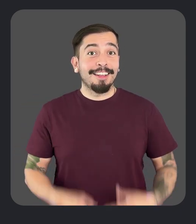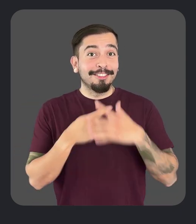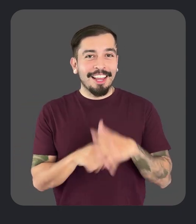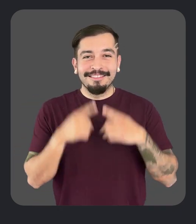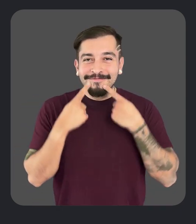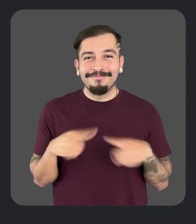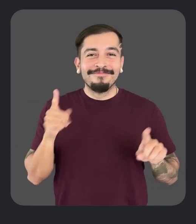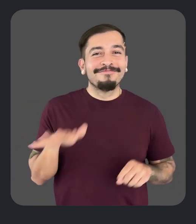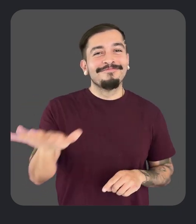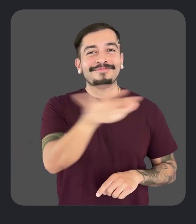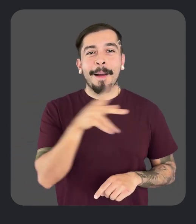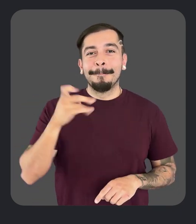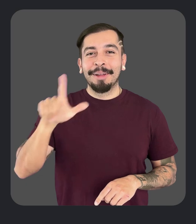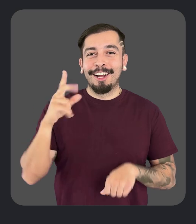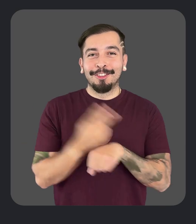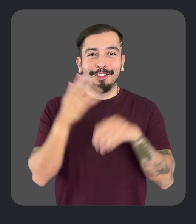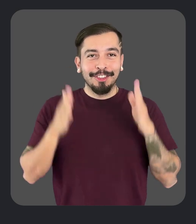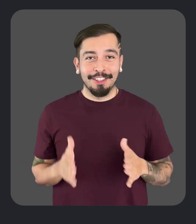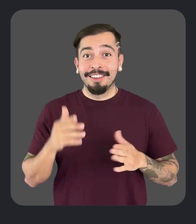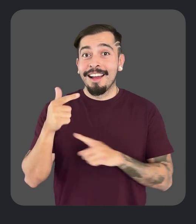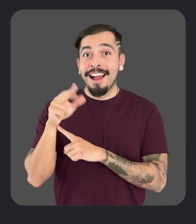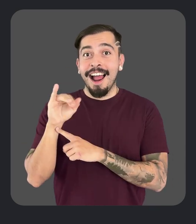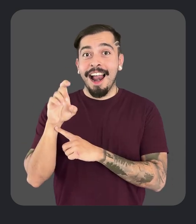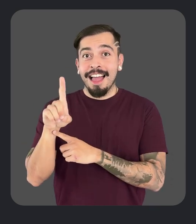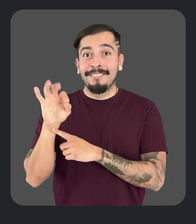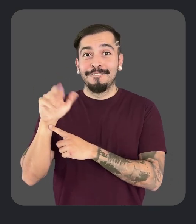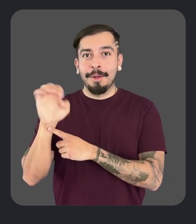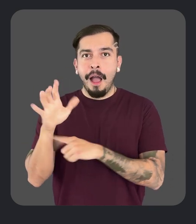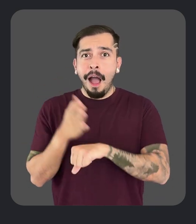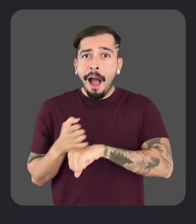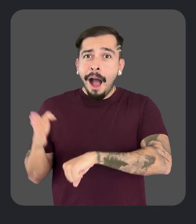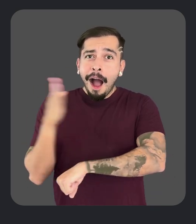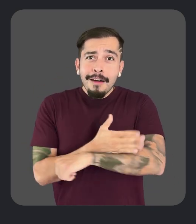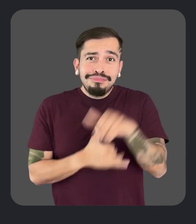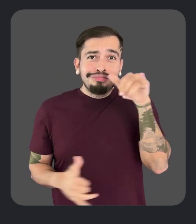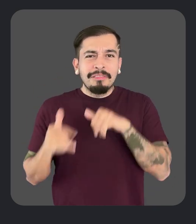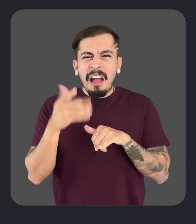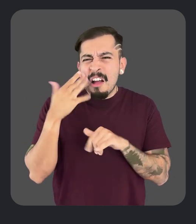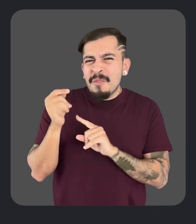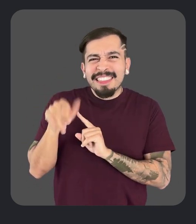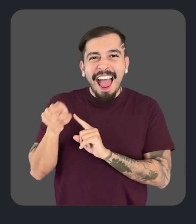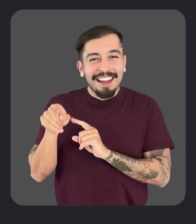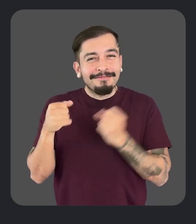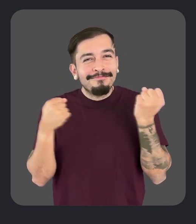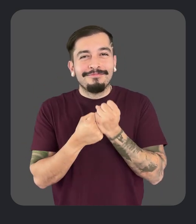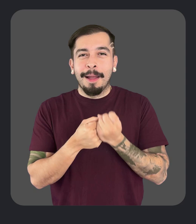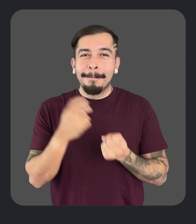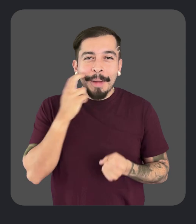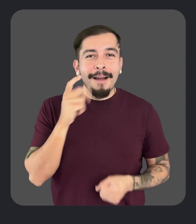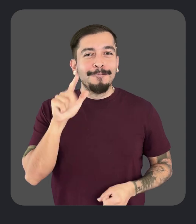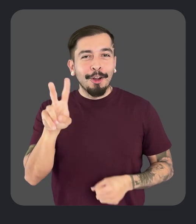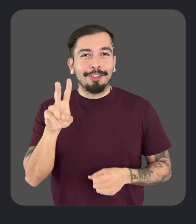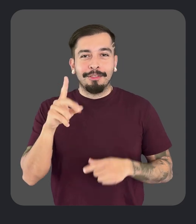To kick things off, an announcement for Pixel users. Guided Frame just got a whole lot better. For those unfamiliar, Guided